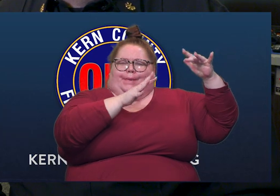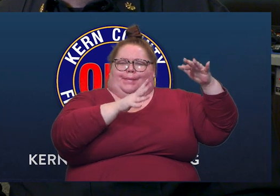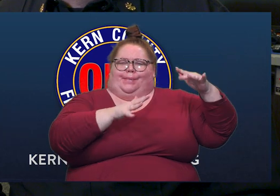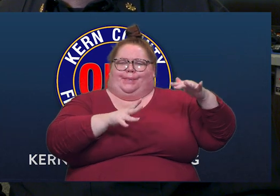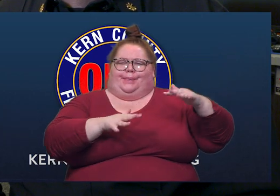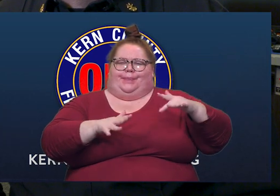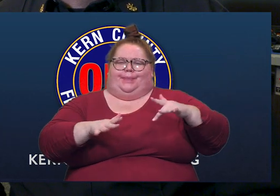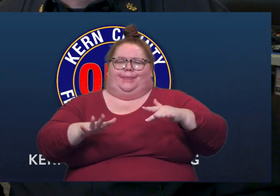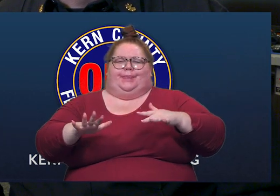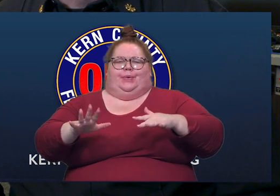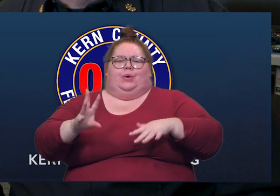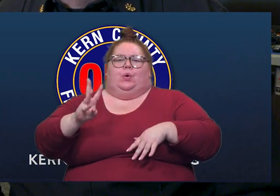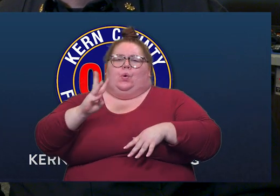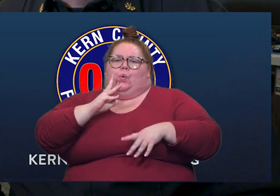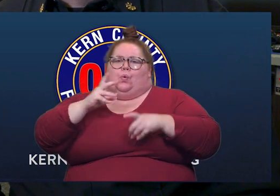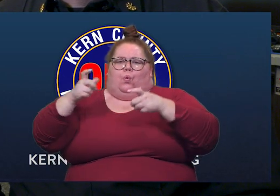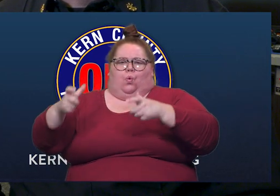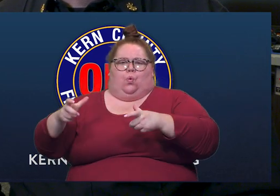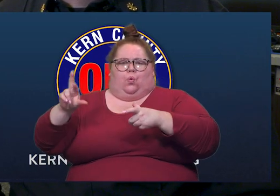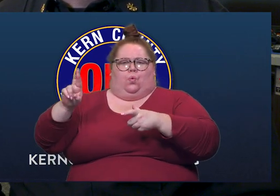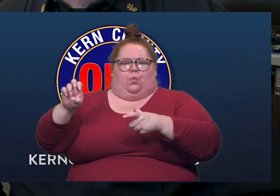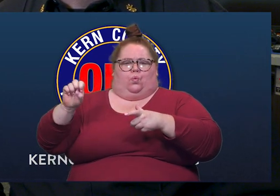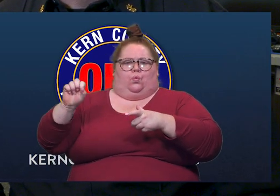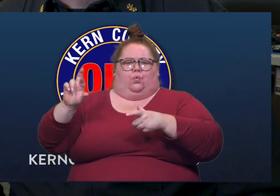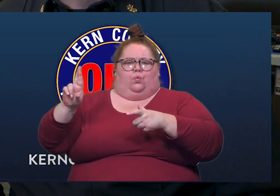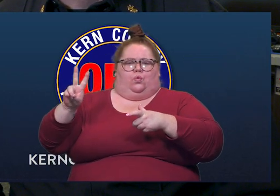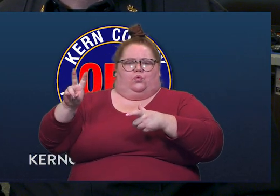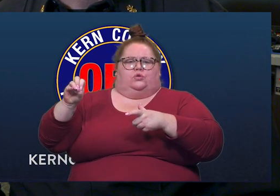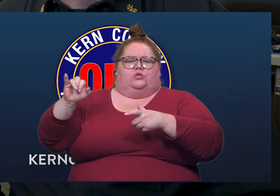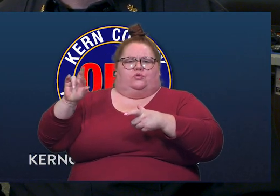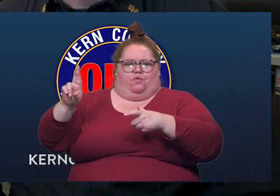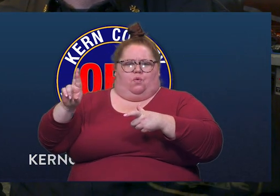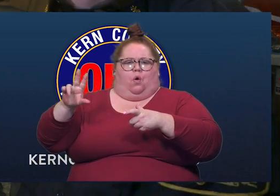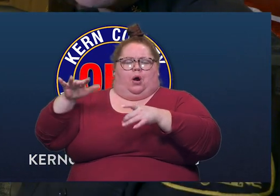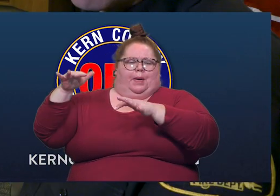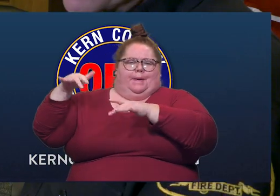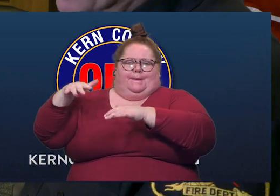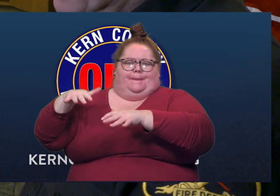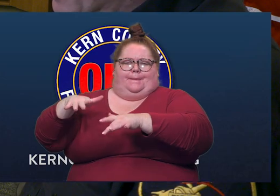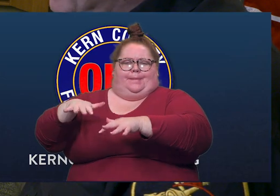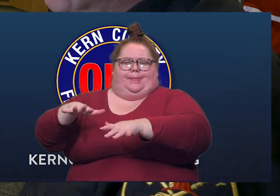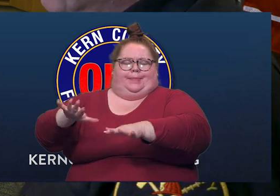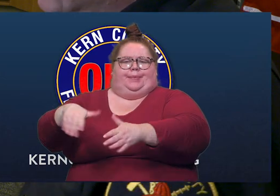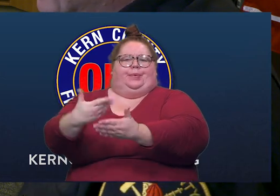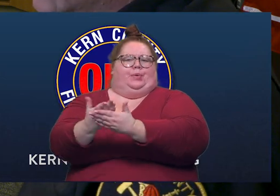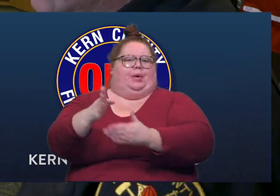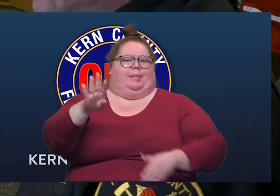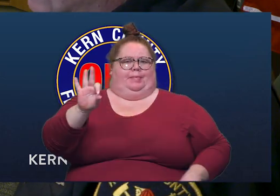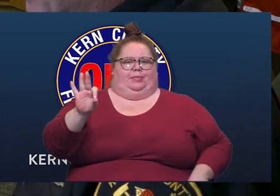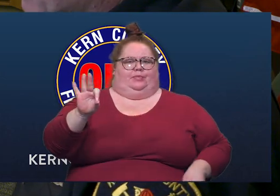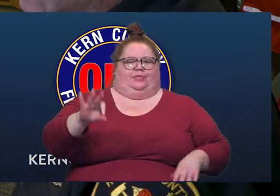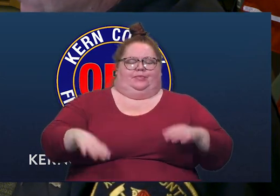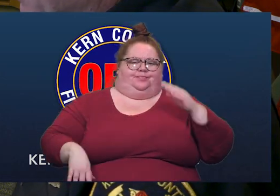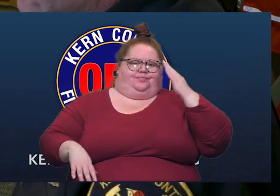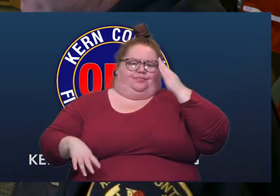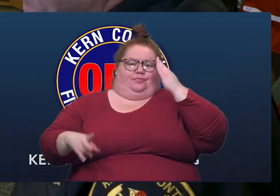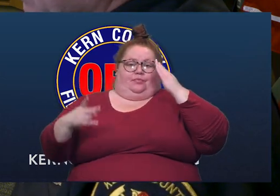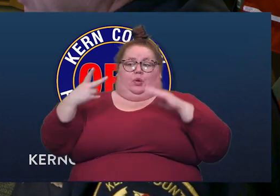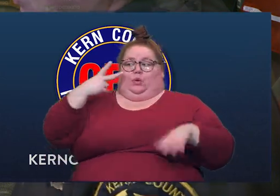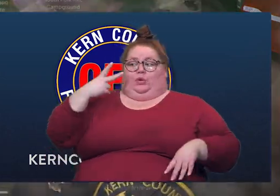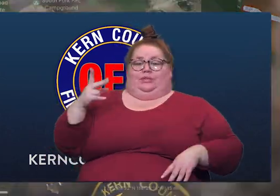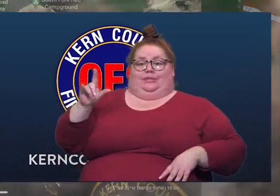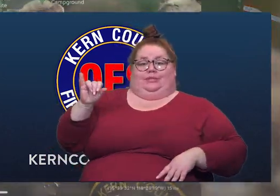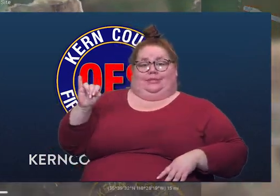Lake Isabella Reservoir and then down through eventually through Bakersfield. So we're going to start here at Lake Isabella Reservoir.